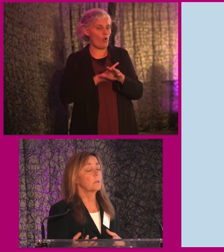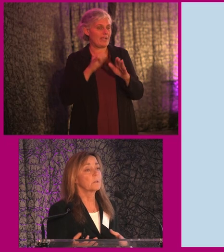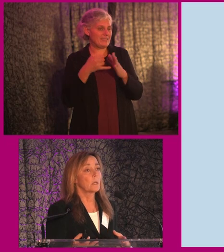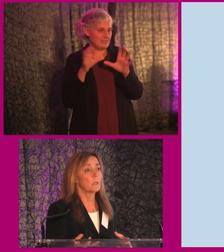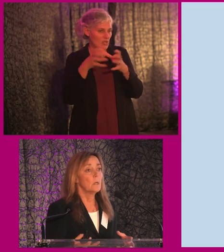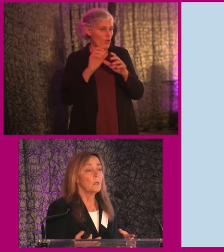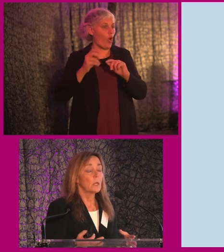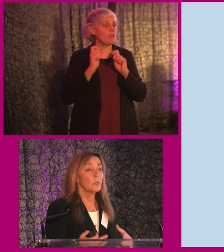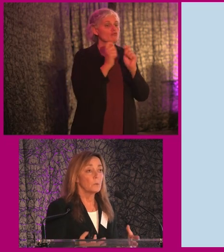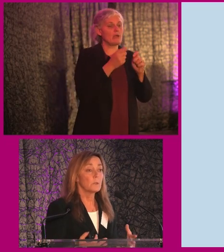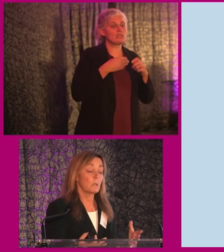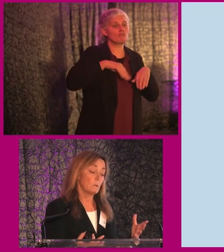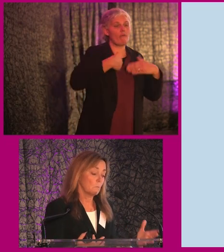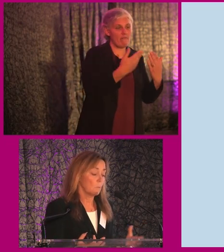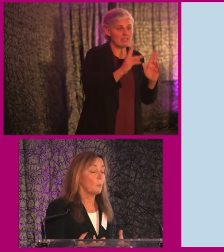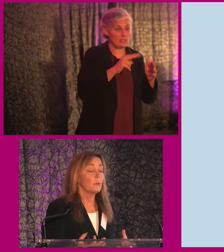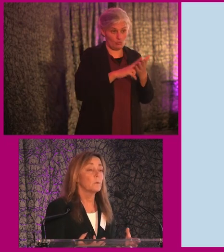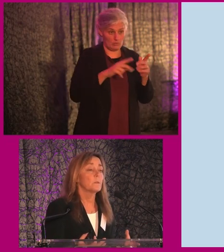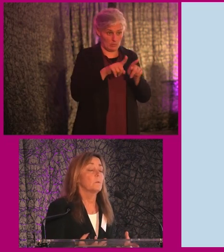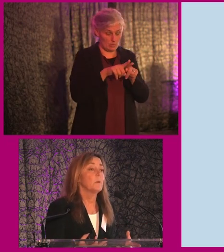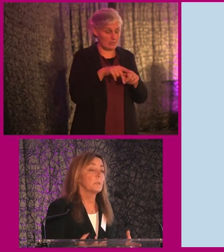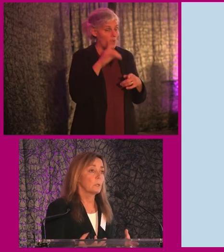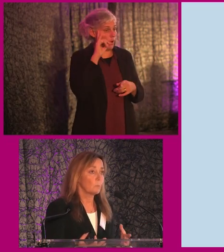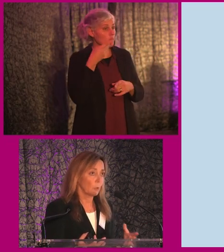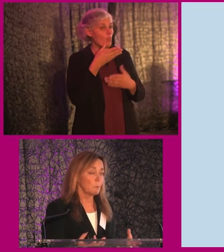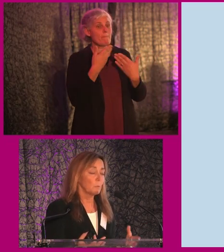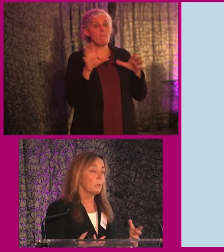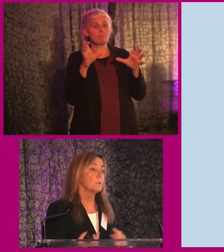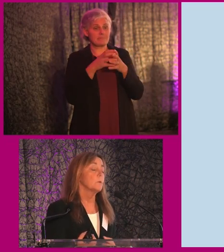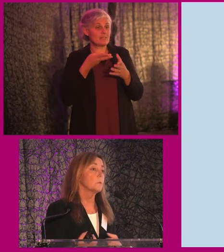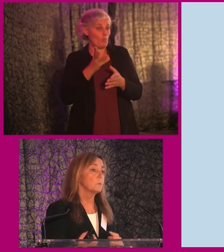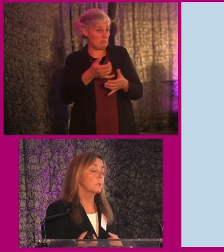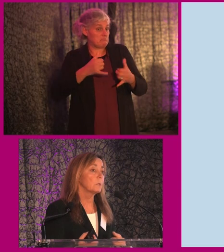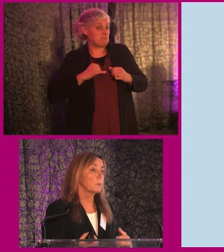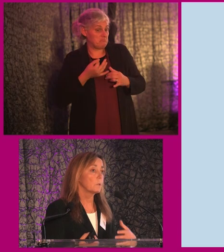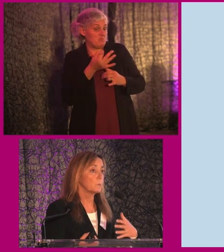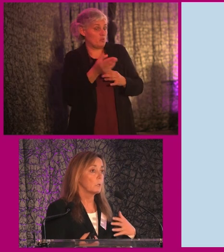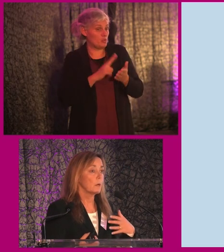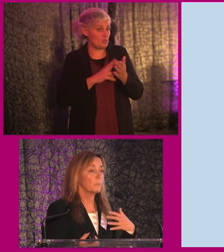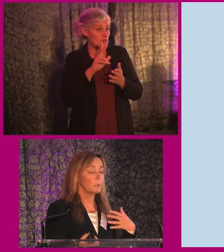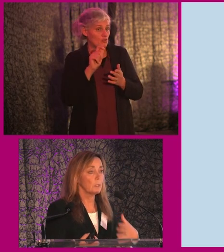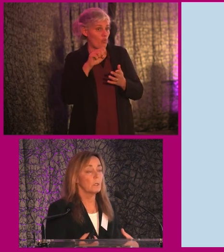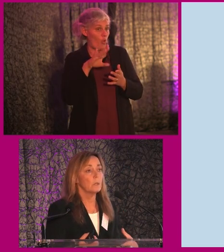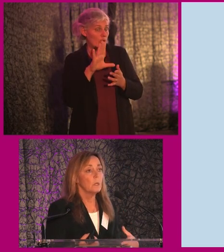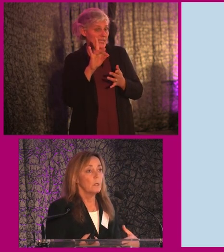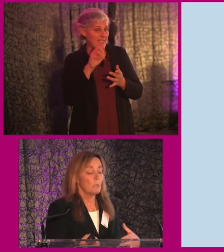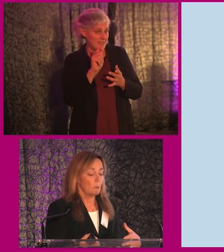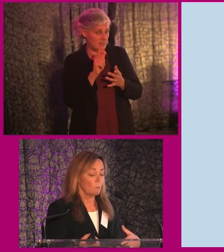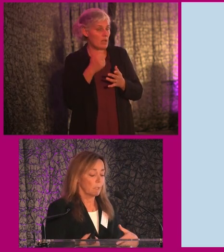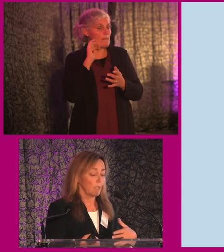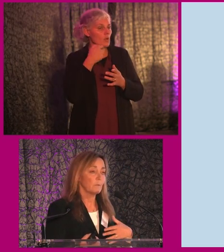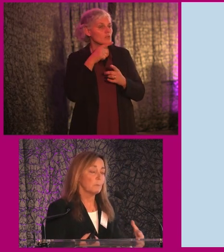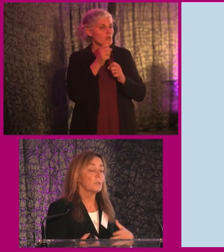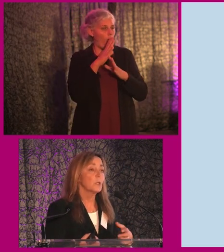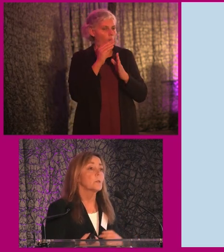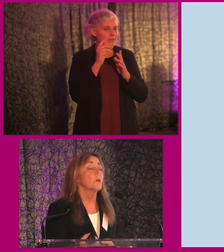providers can use. And hopefully also the public sector bodies will be able to use the toolkit, because we have put in there all